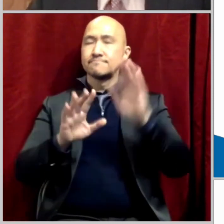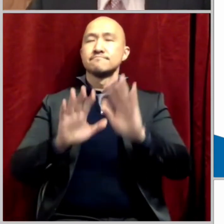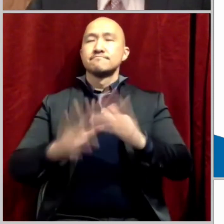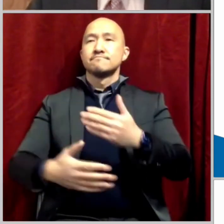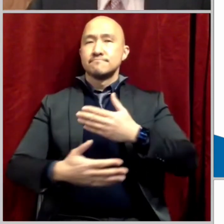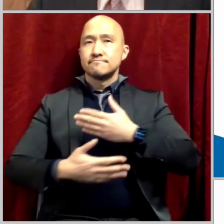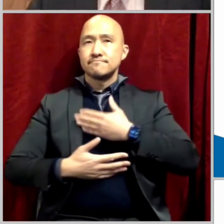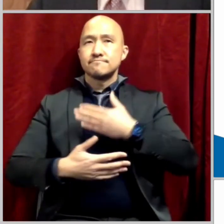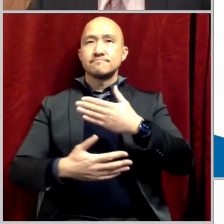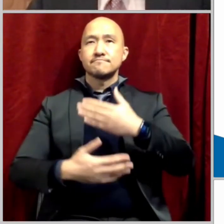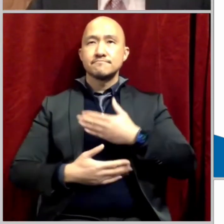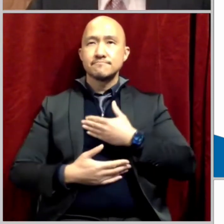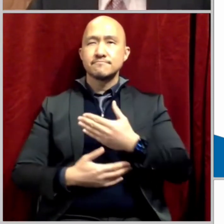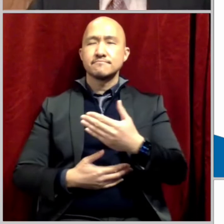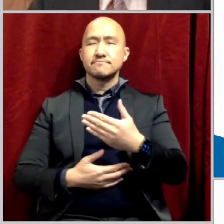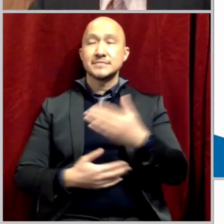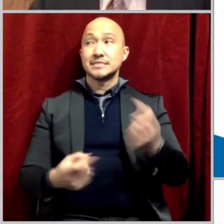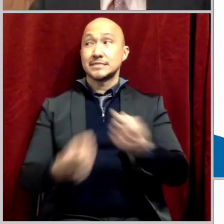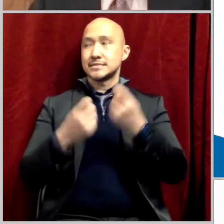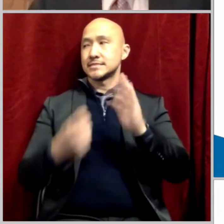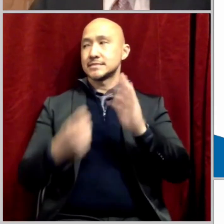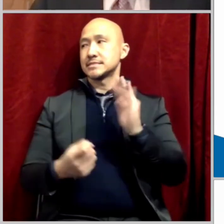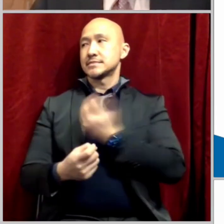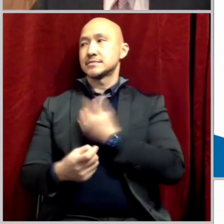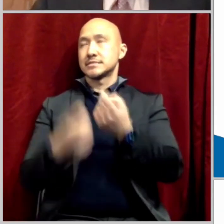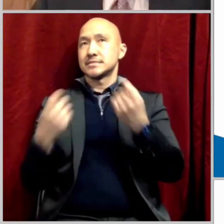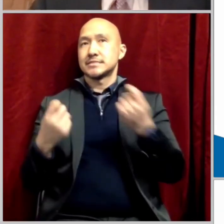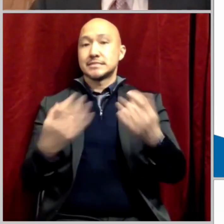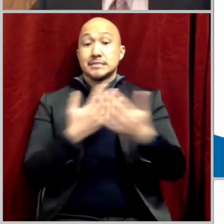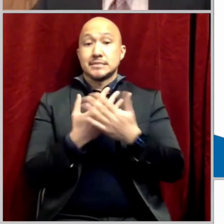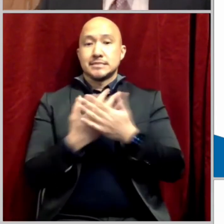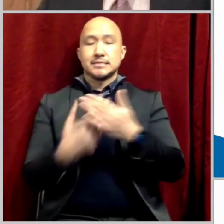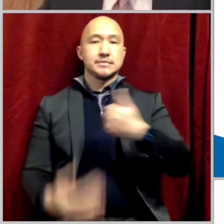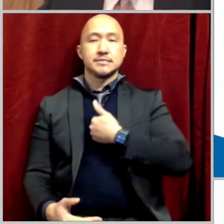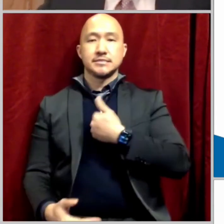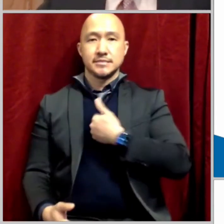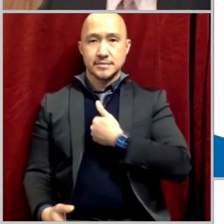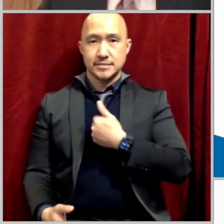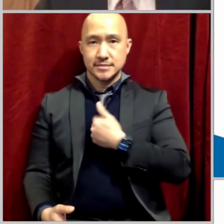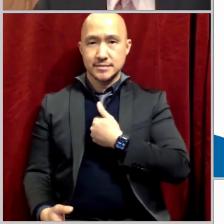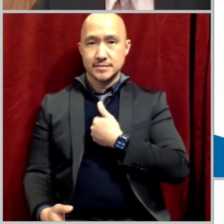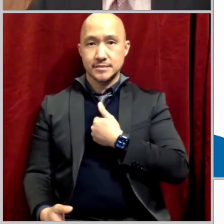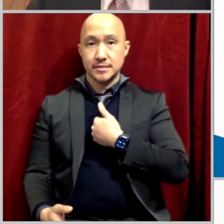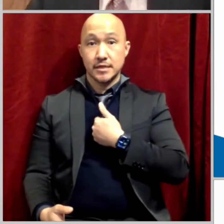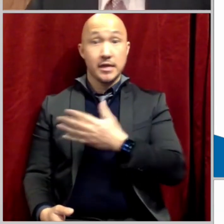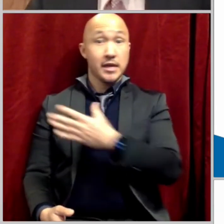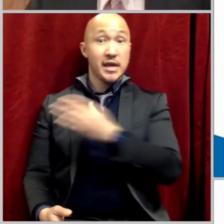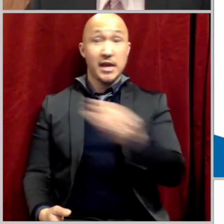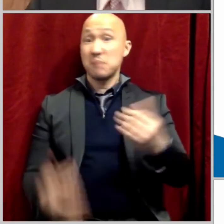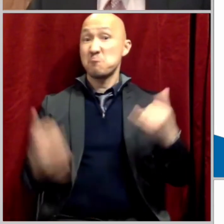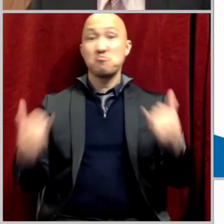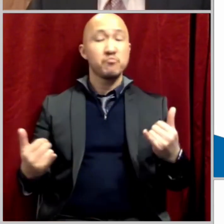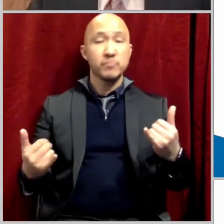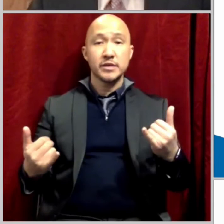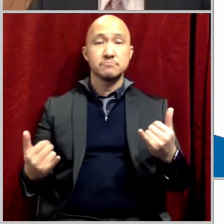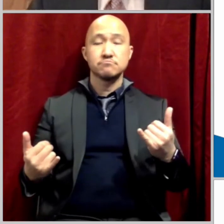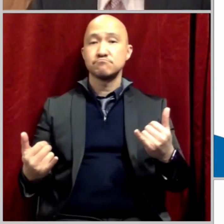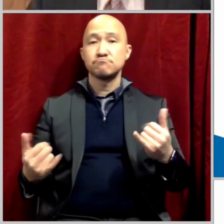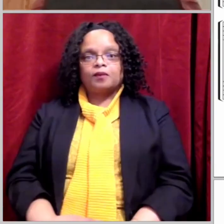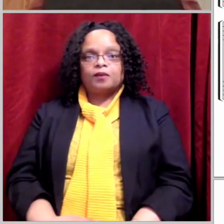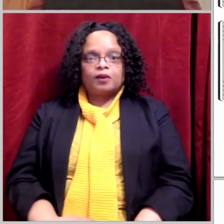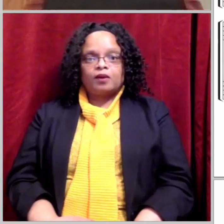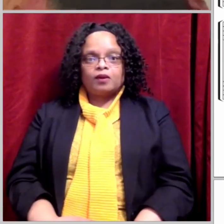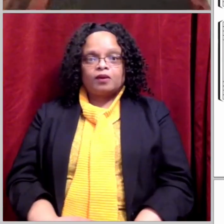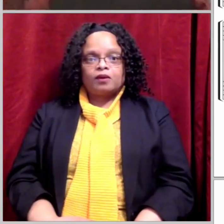our sin that put him there. Our sin yesterday, our sin today, our sin that we'll commit tomorrow, that is what crucified Christ.